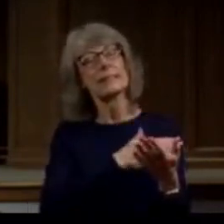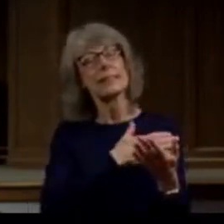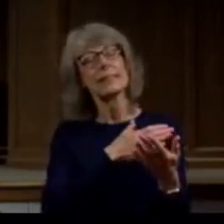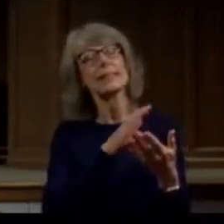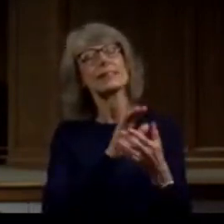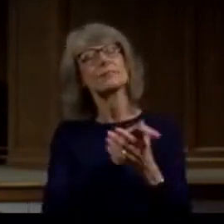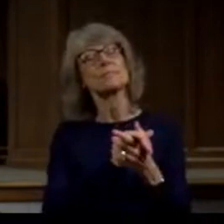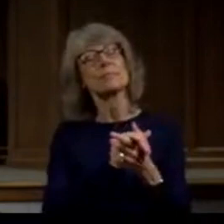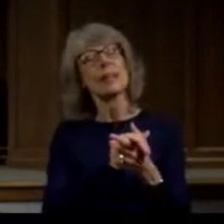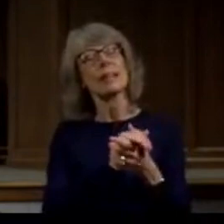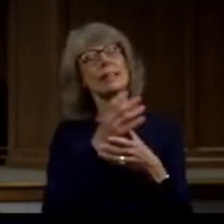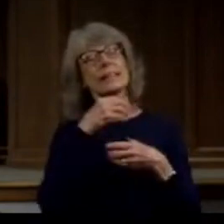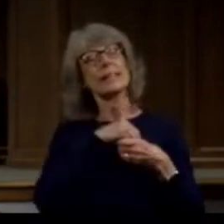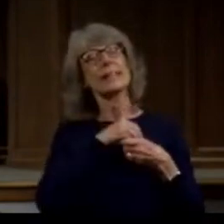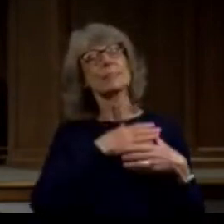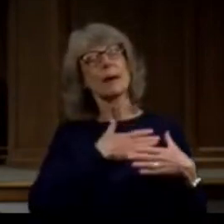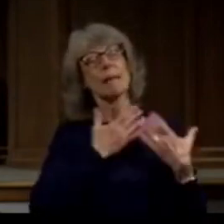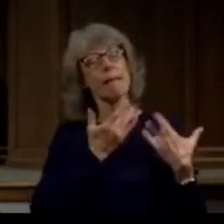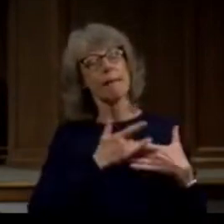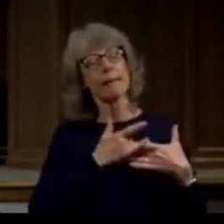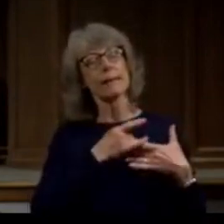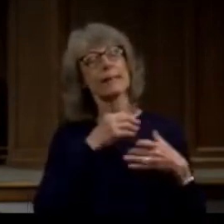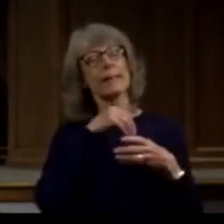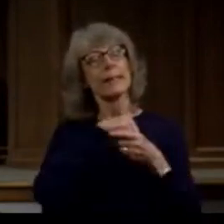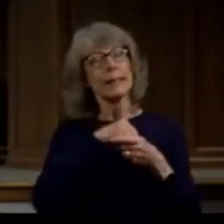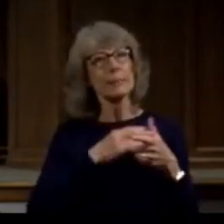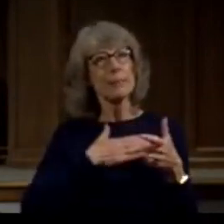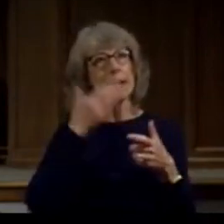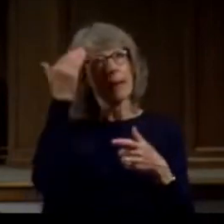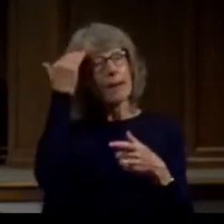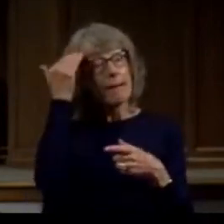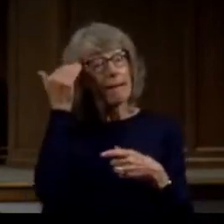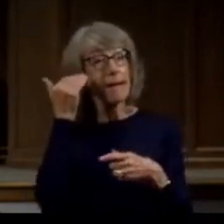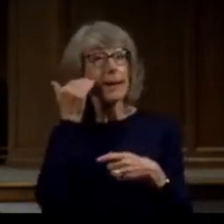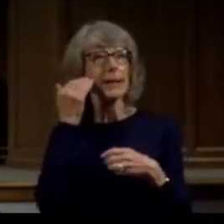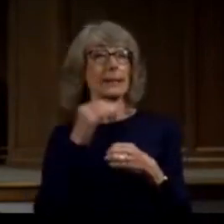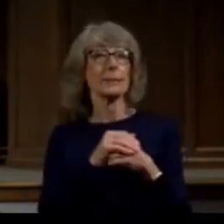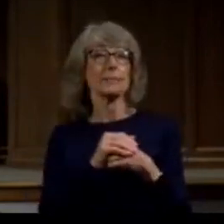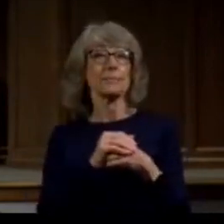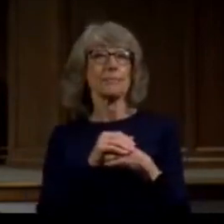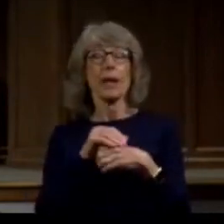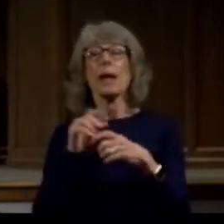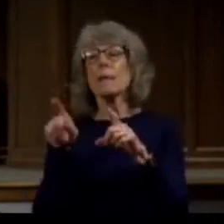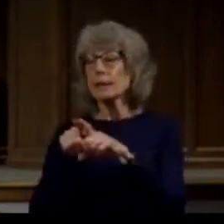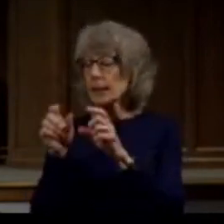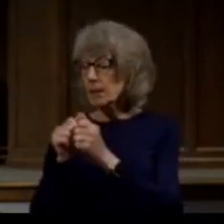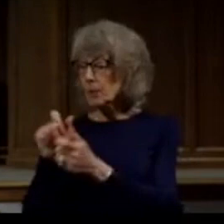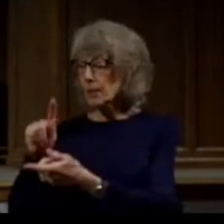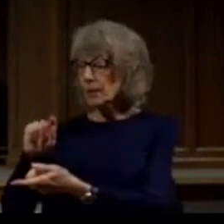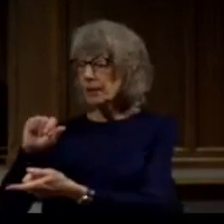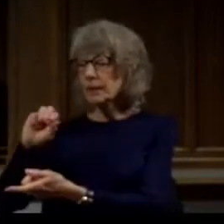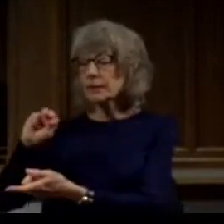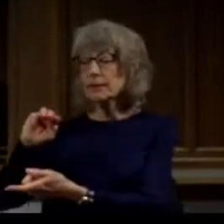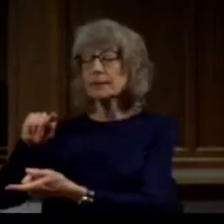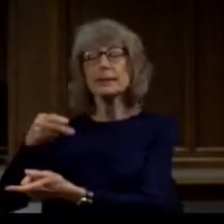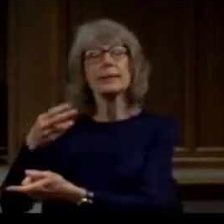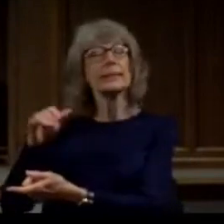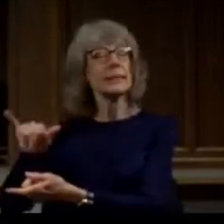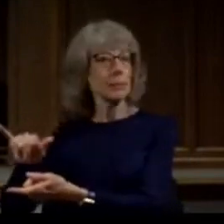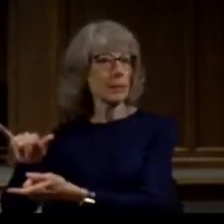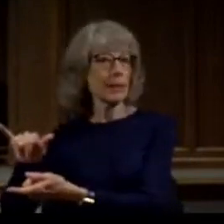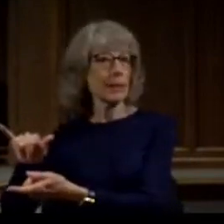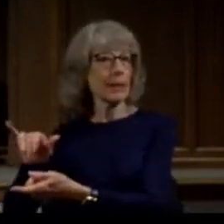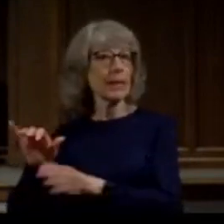and it's in my heart and in my head and what you find with Timothy is he had a mother Eunice and a